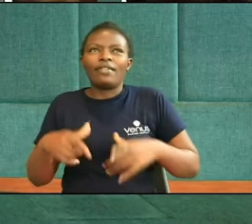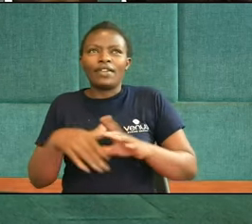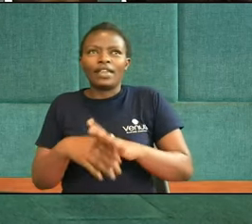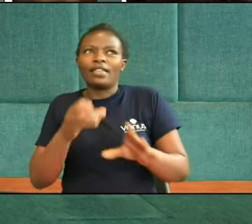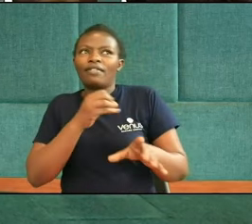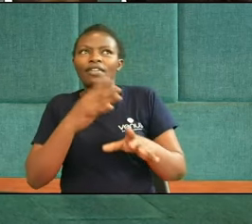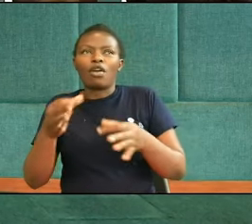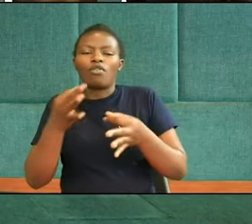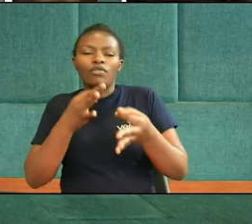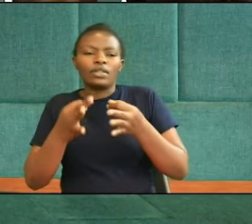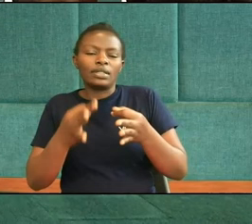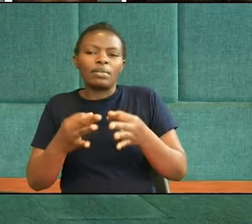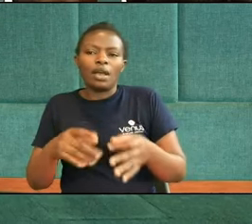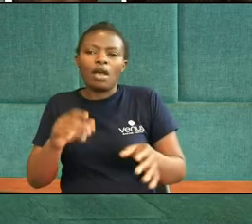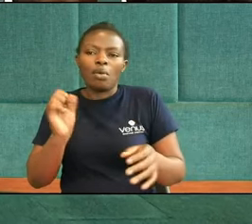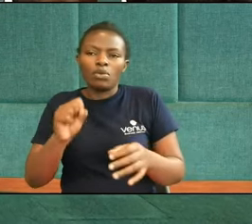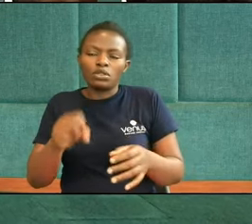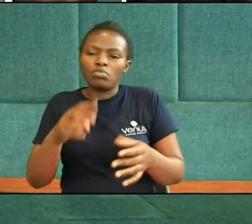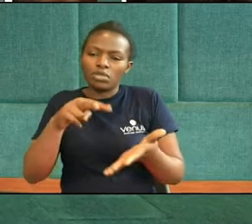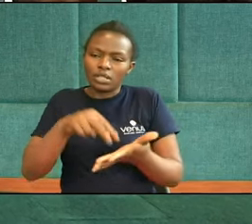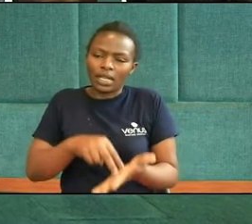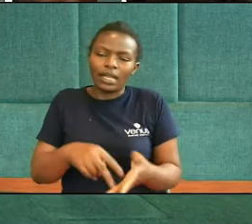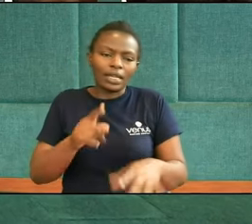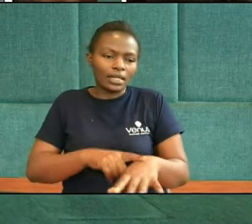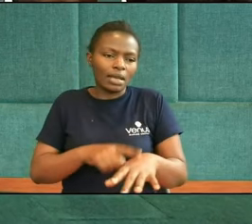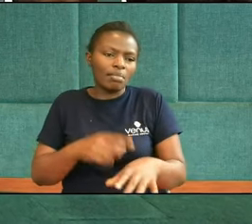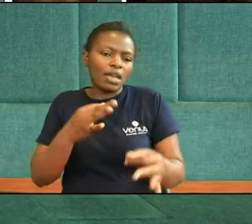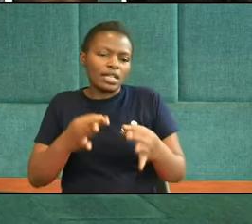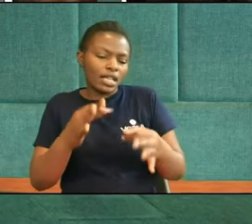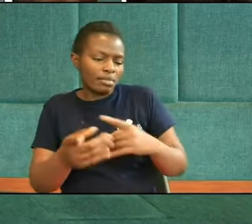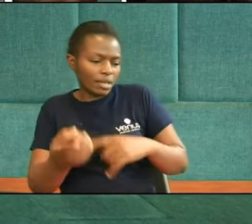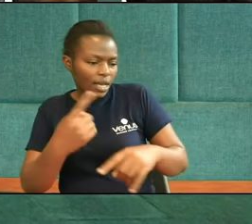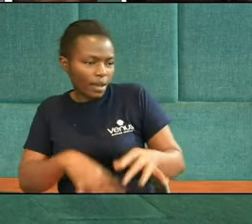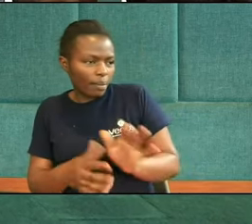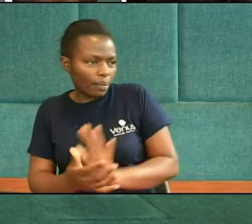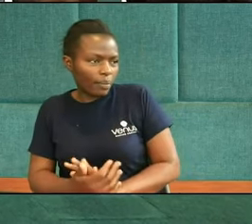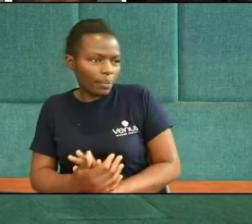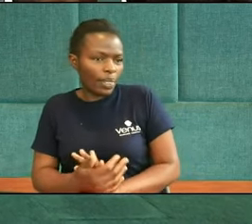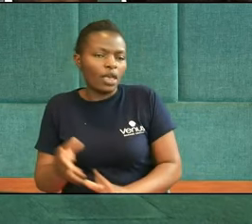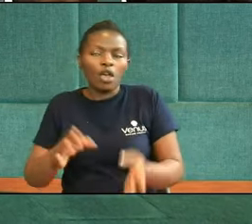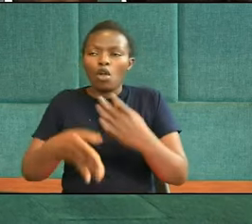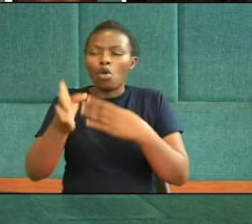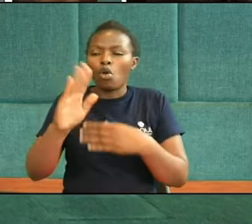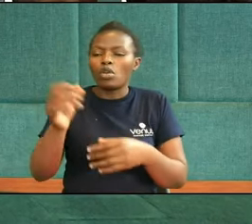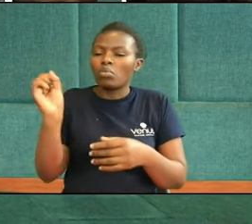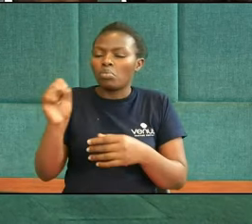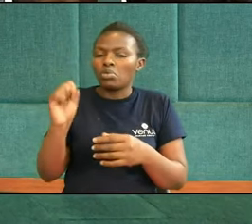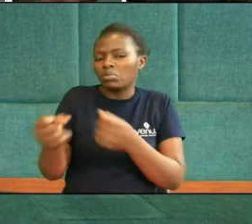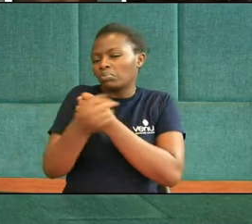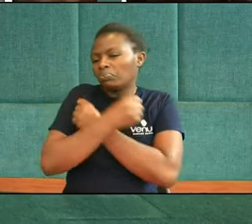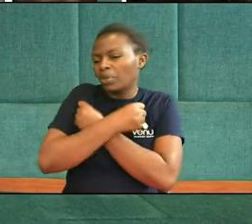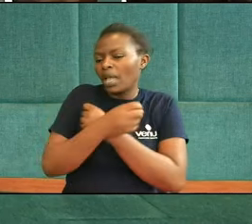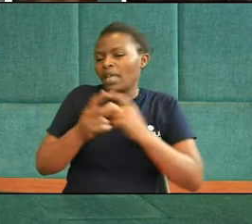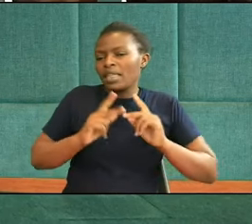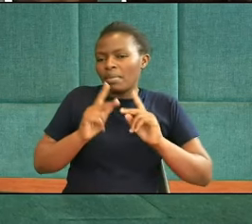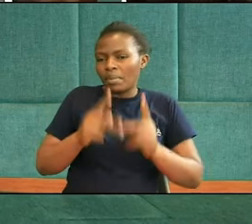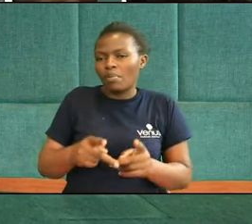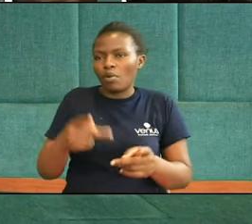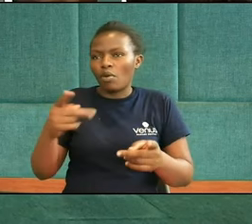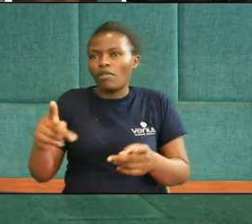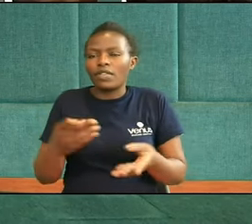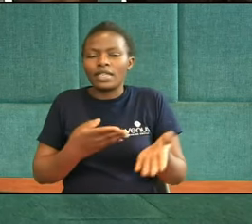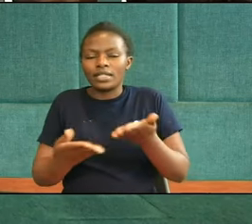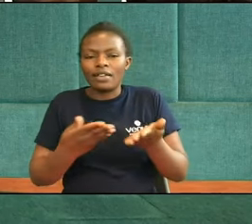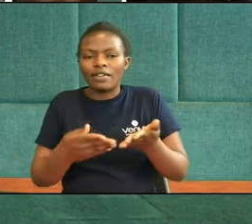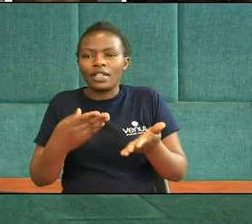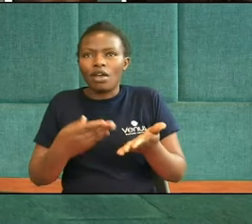Looking forward To it Because you know That God God will favor The servants Of the most high And so sometimes Even